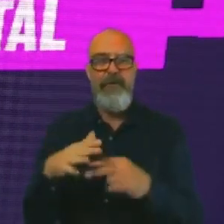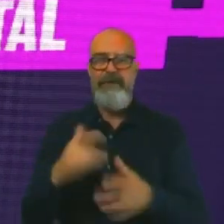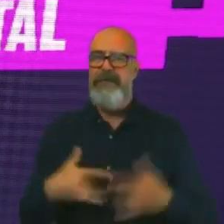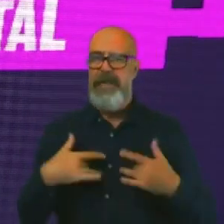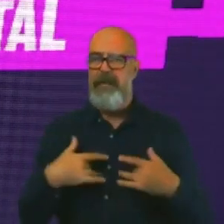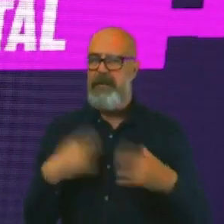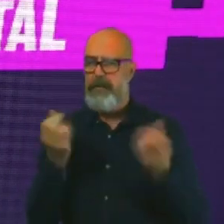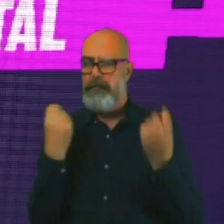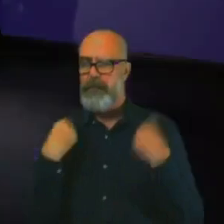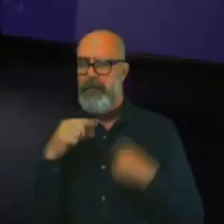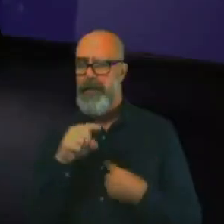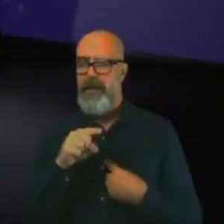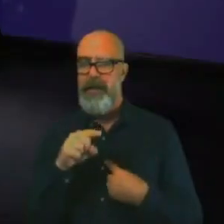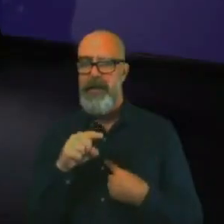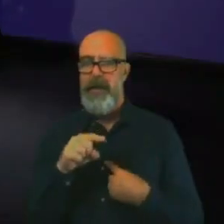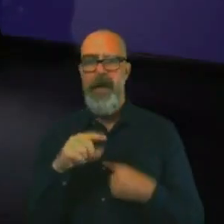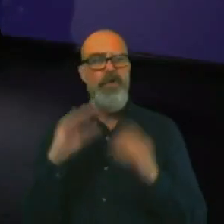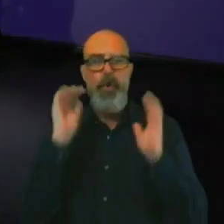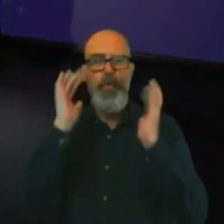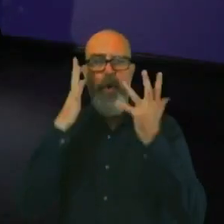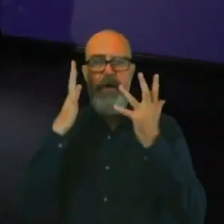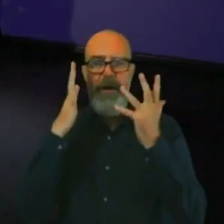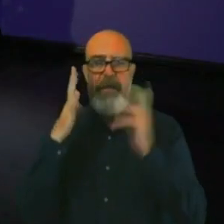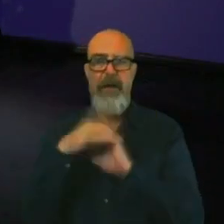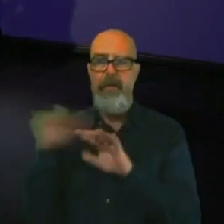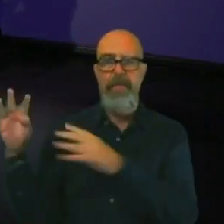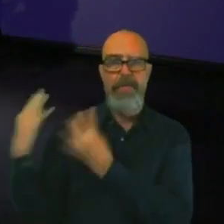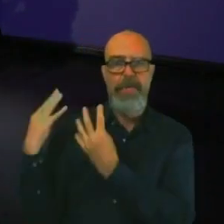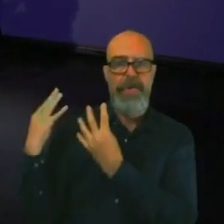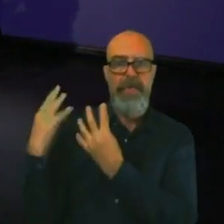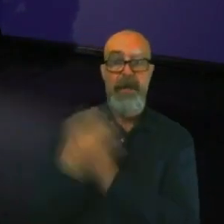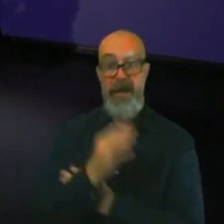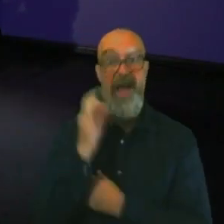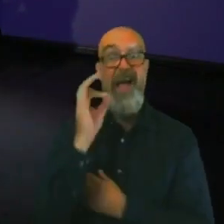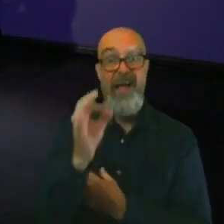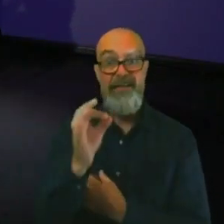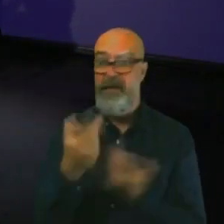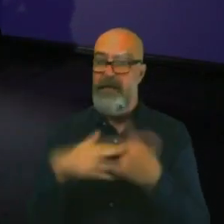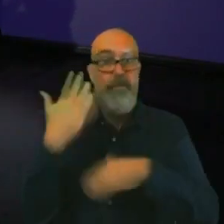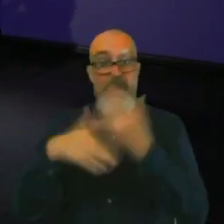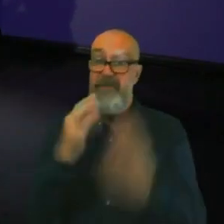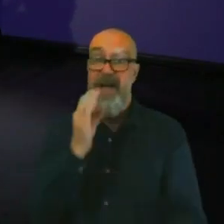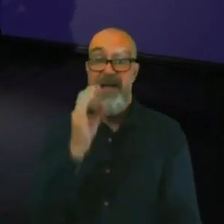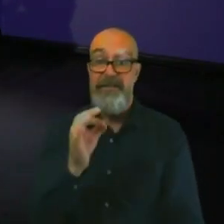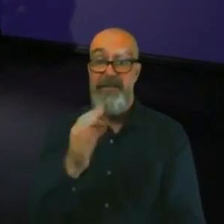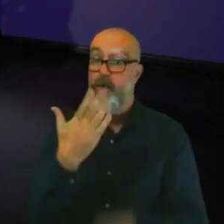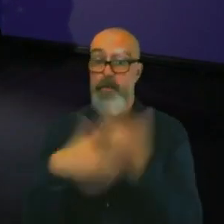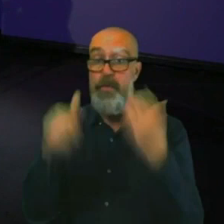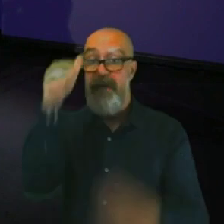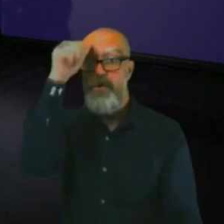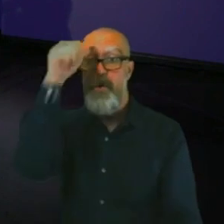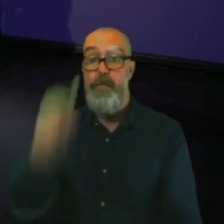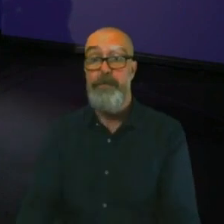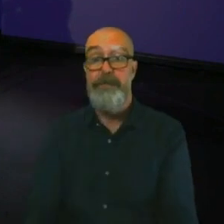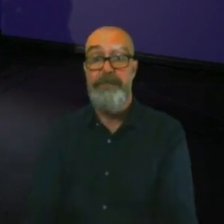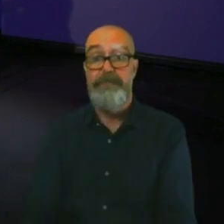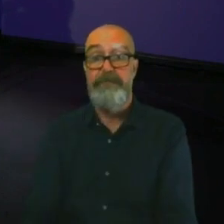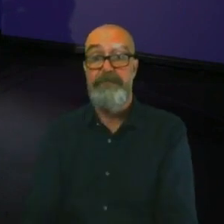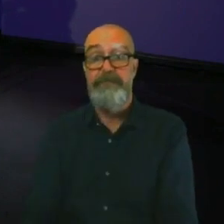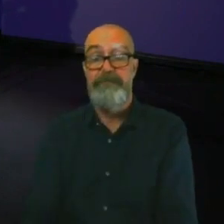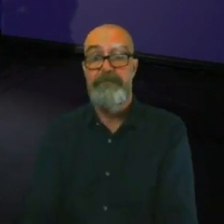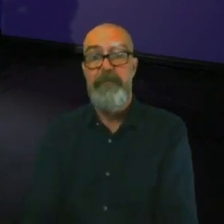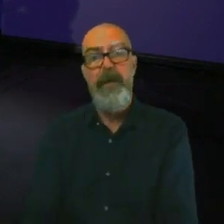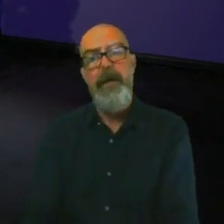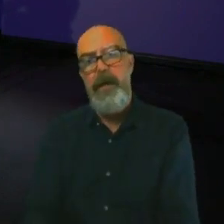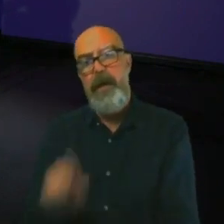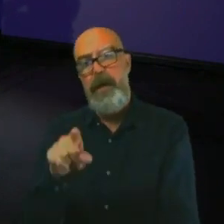that hand up and ask the question. Otherwise, how are going to know the answer? Lovely. So for Kellyanne, if there is such a thing as